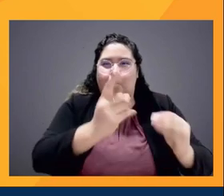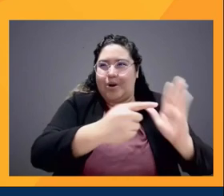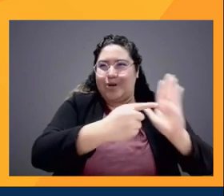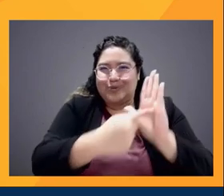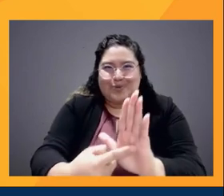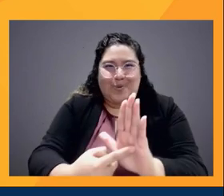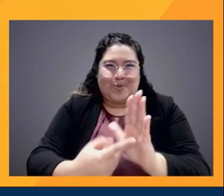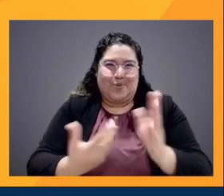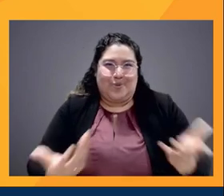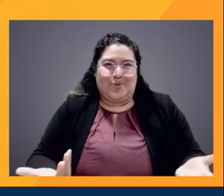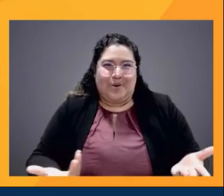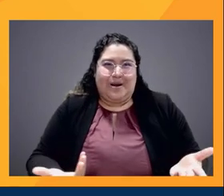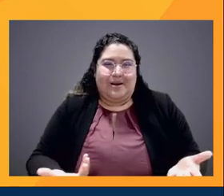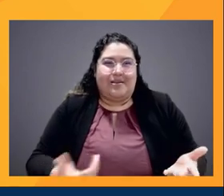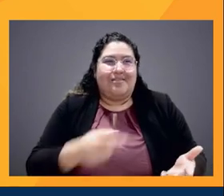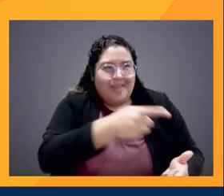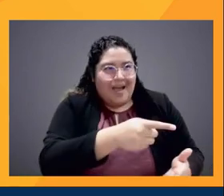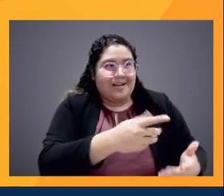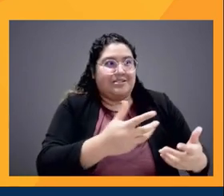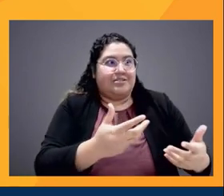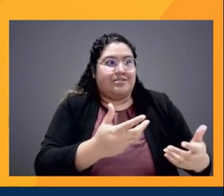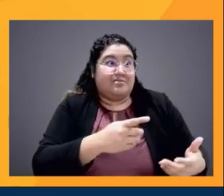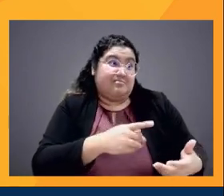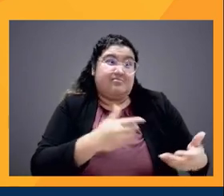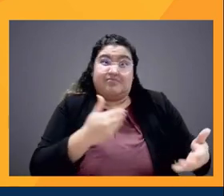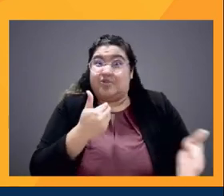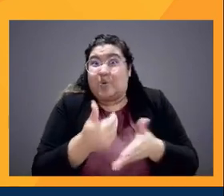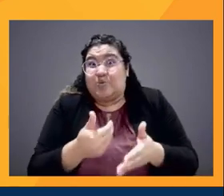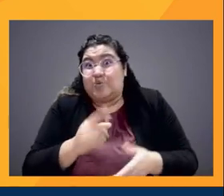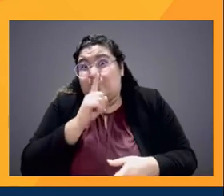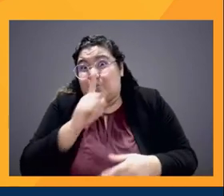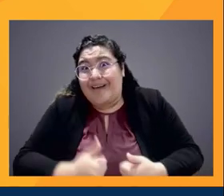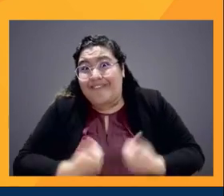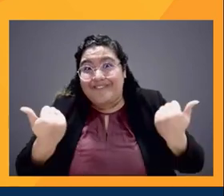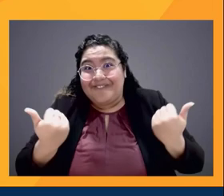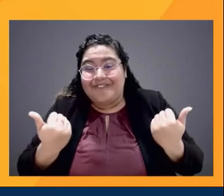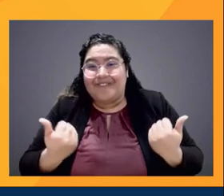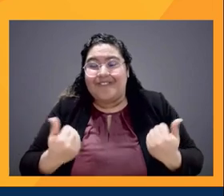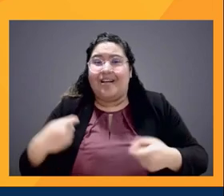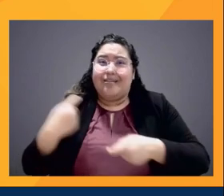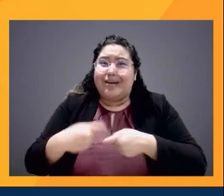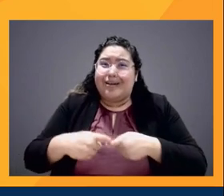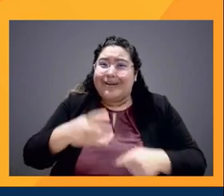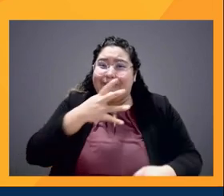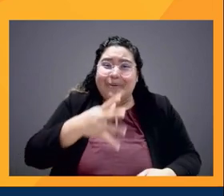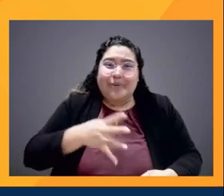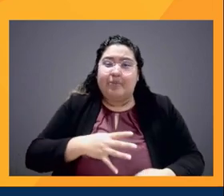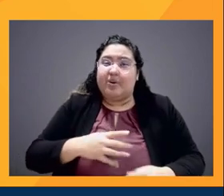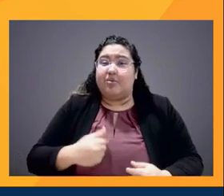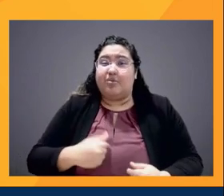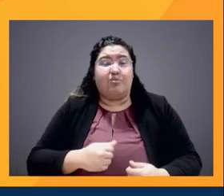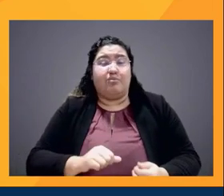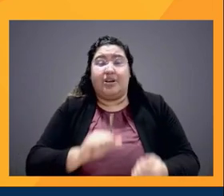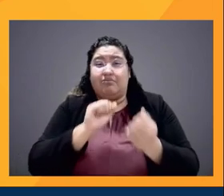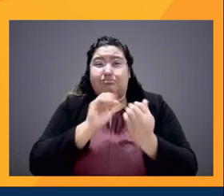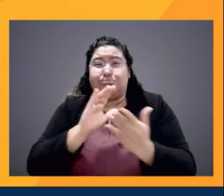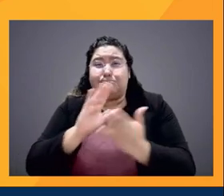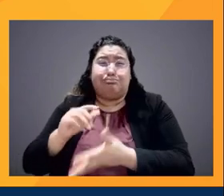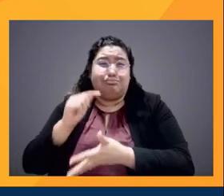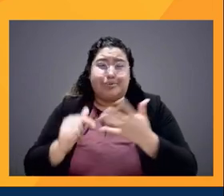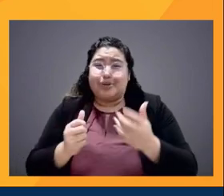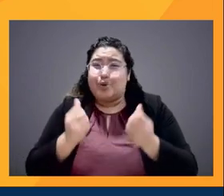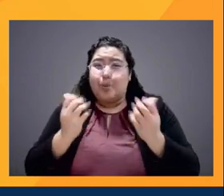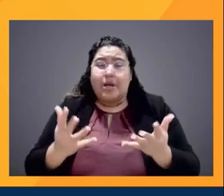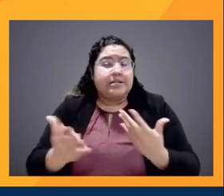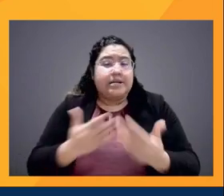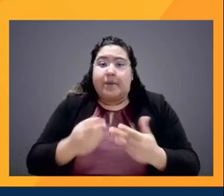the closest to reality, you know, we mean women, Latino women, we, we deal with so much, you know, whether you are born and